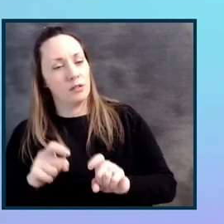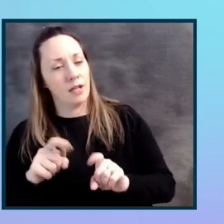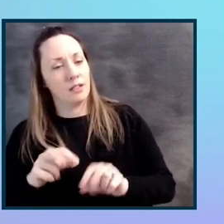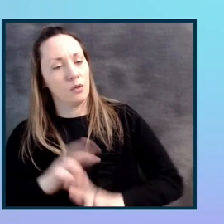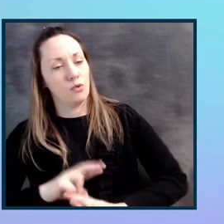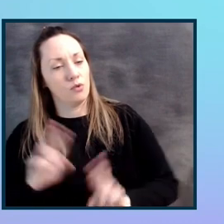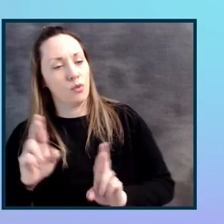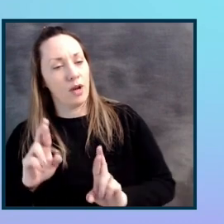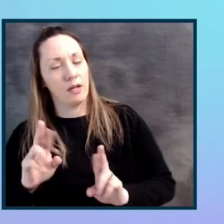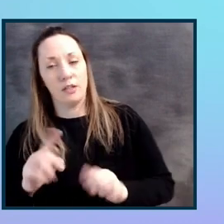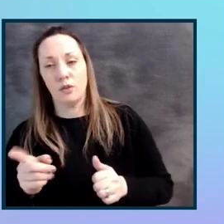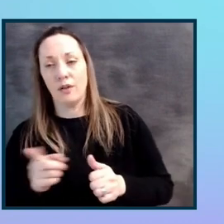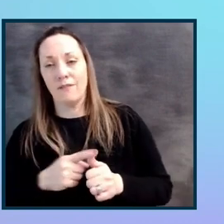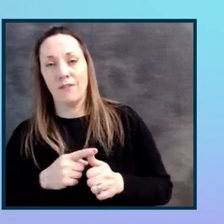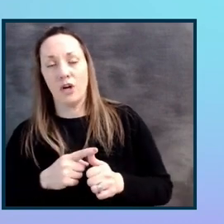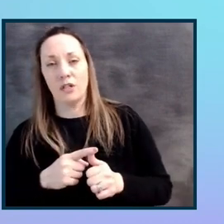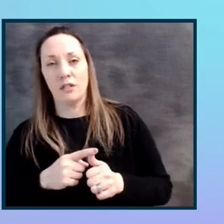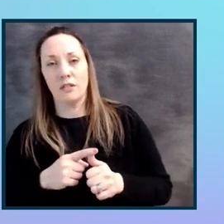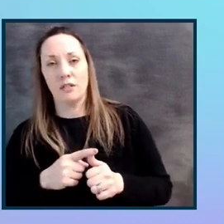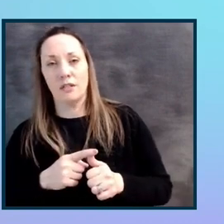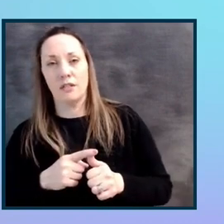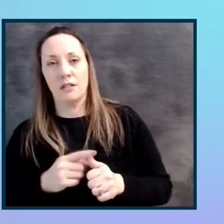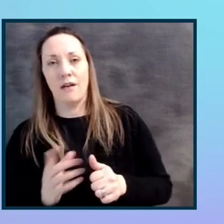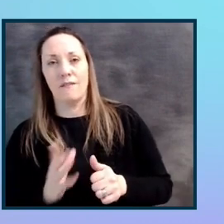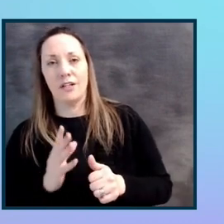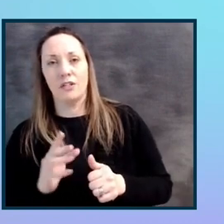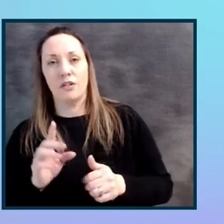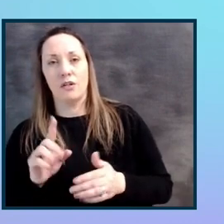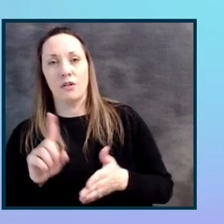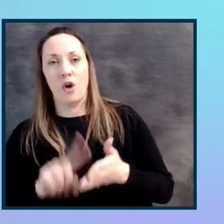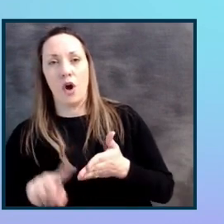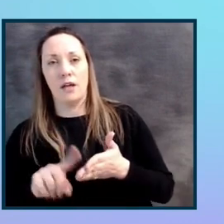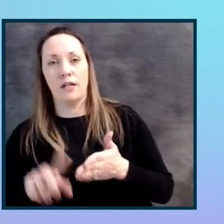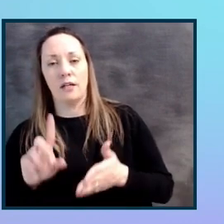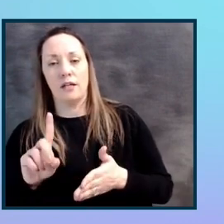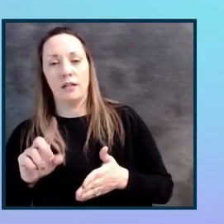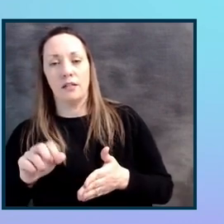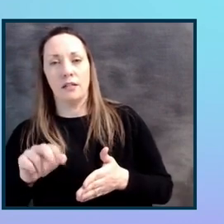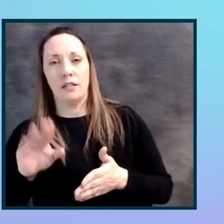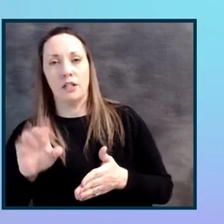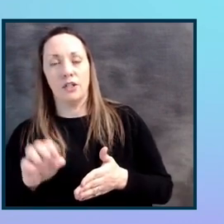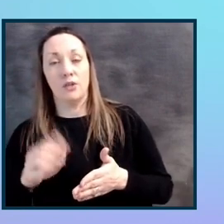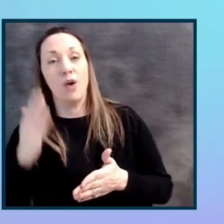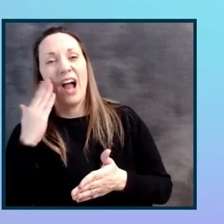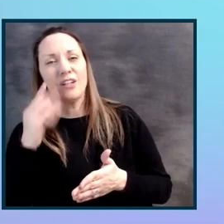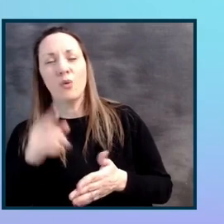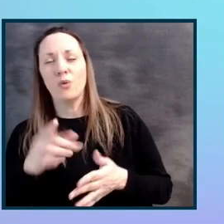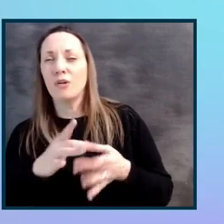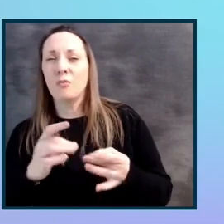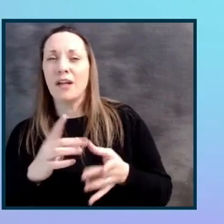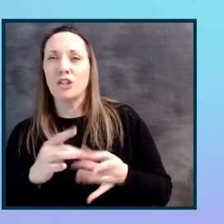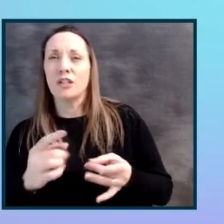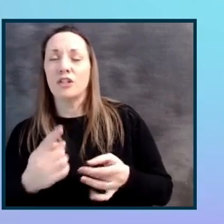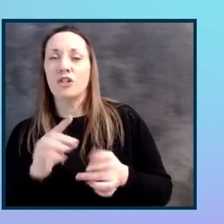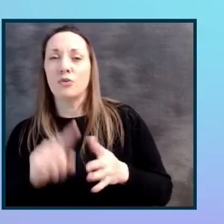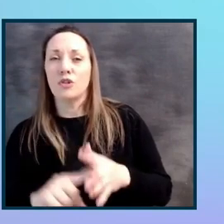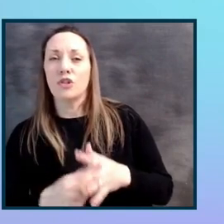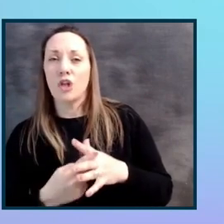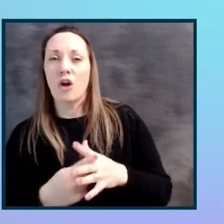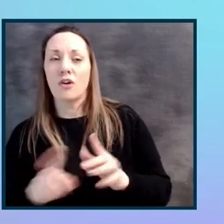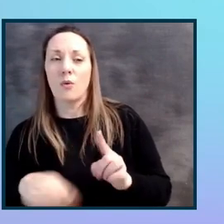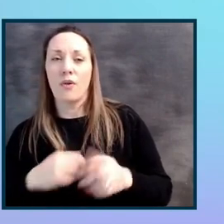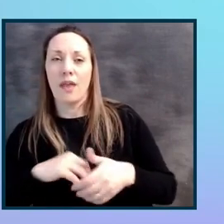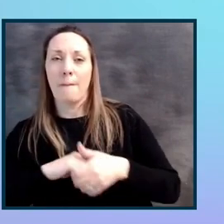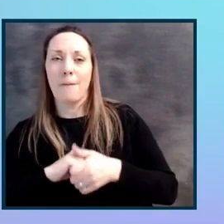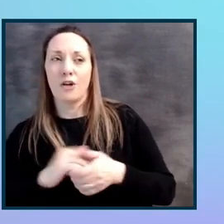ready to do the first official audit with DQ? I know you mentioned you started, you know, right around that time when that partnership happened.